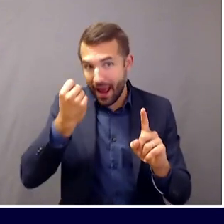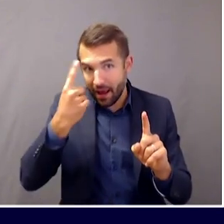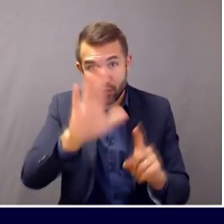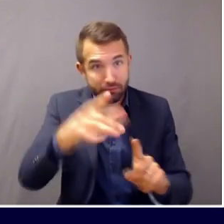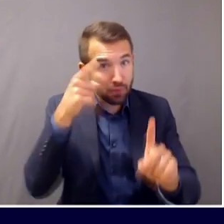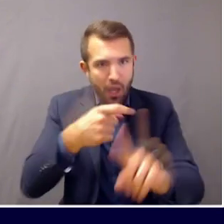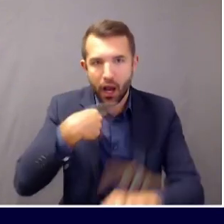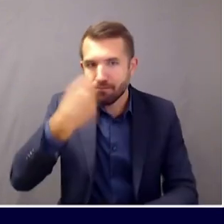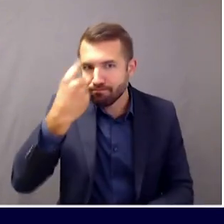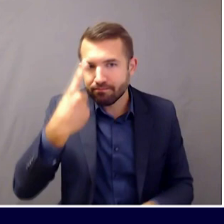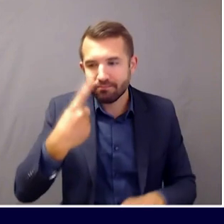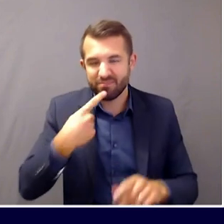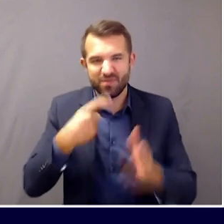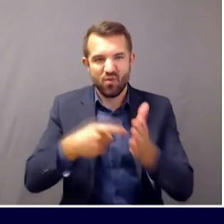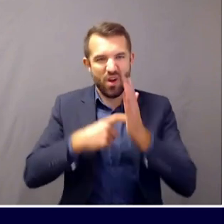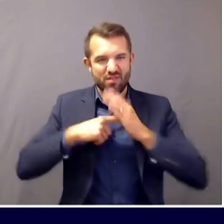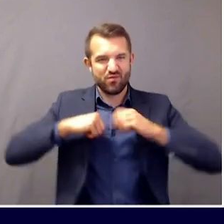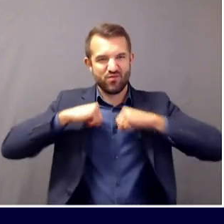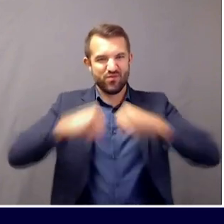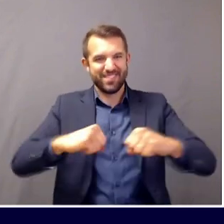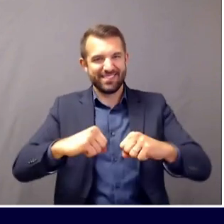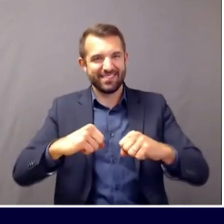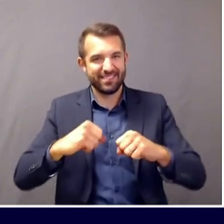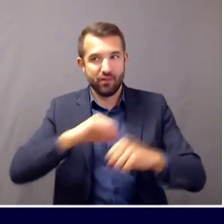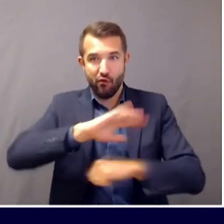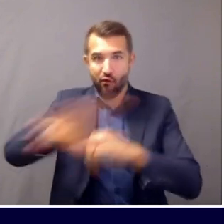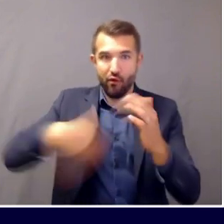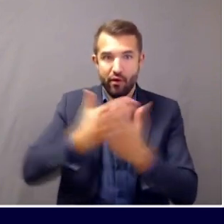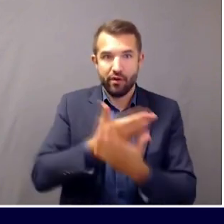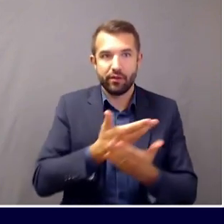from an infectious disease perspective.